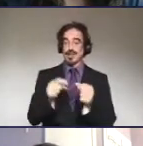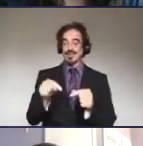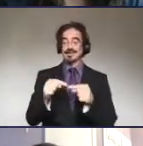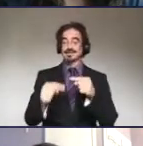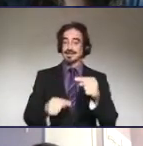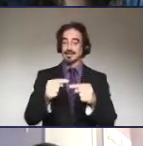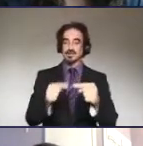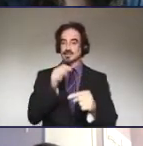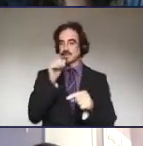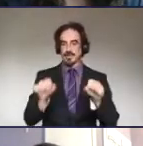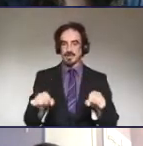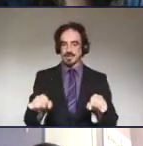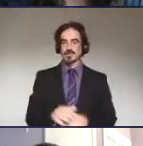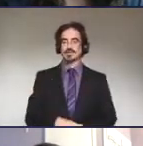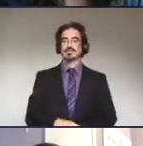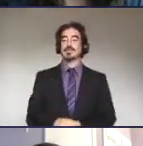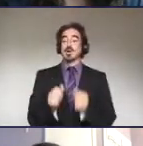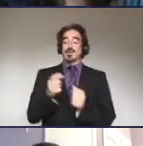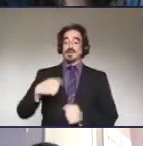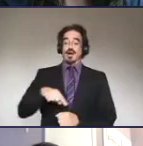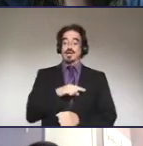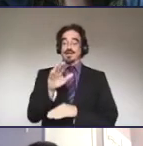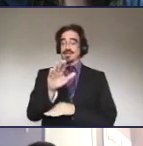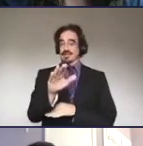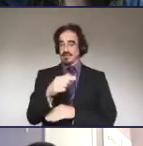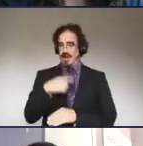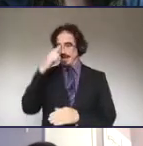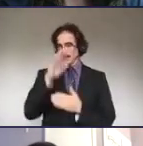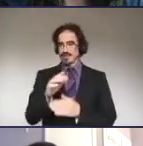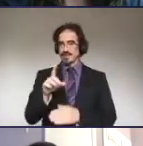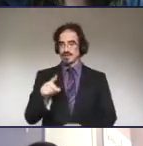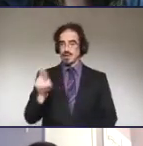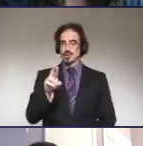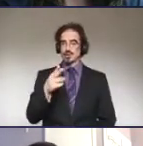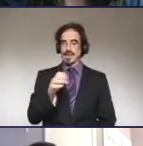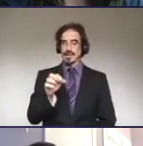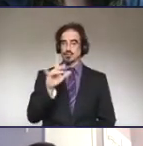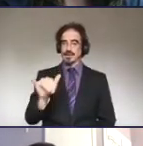not be possible. With us this afternoon, I believe we have Dr. Hillary Noyes.